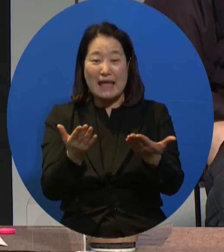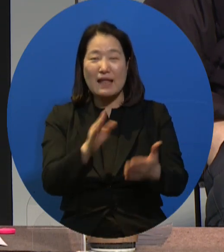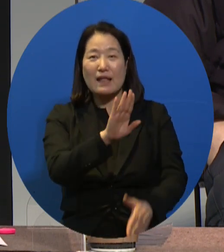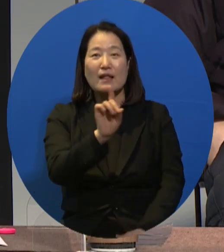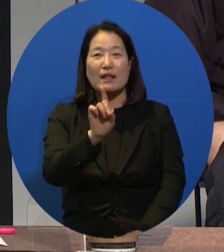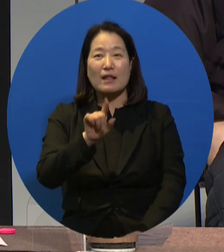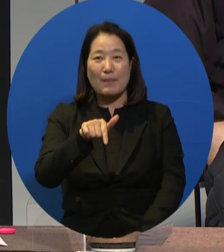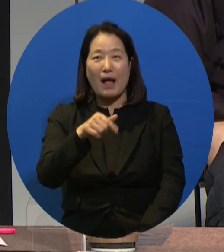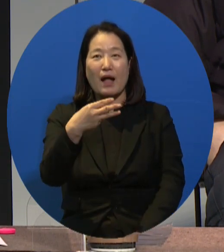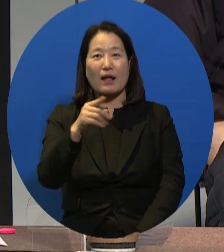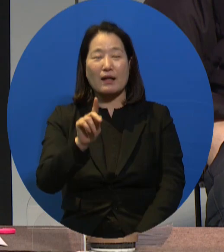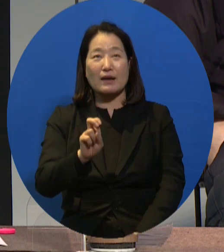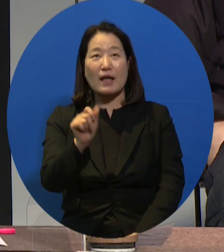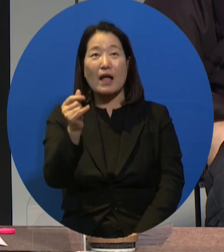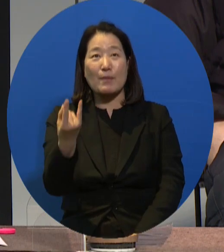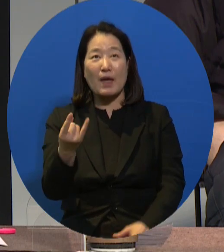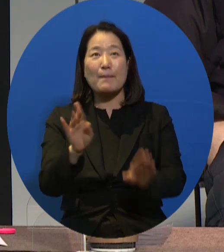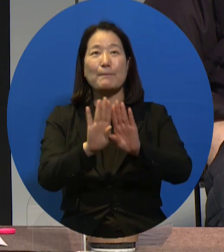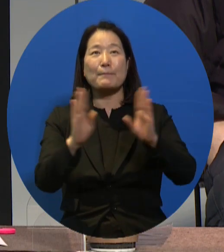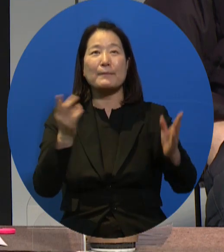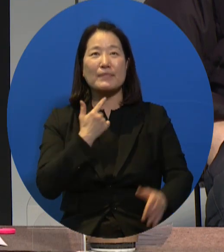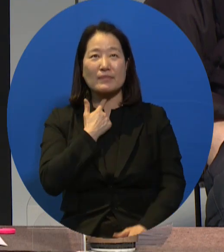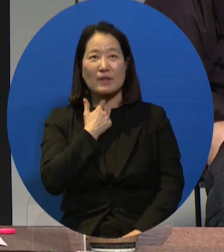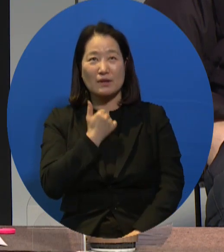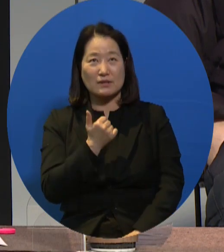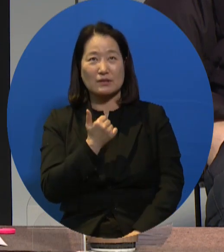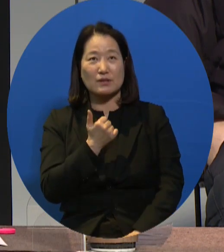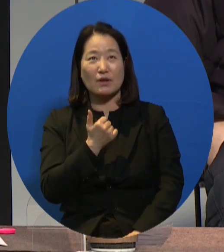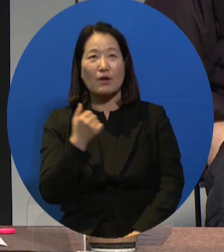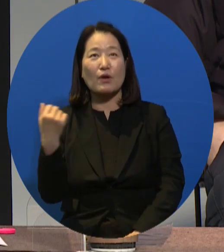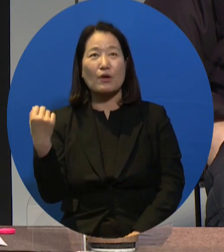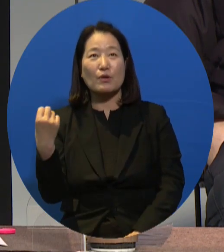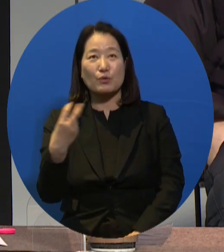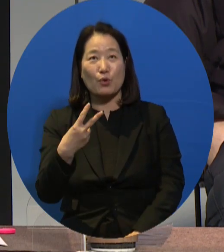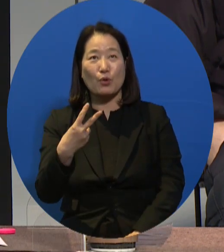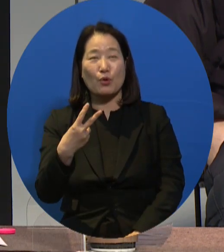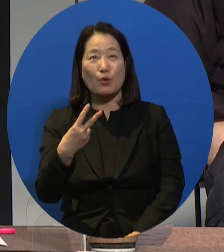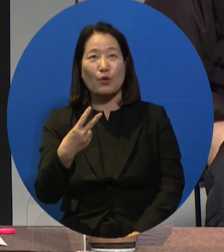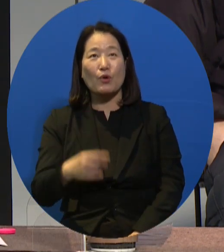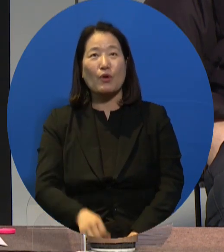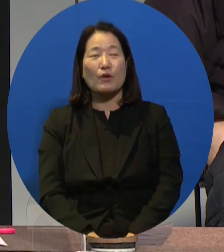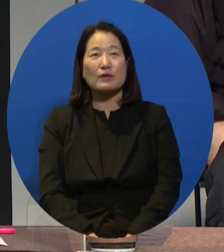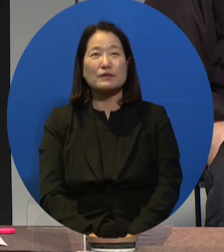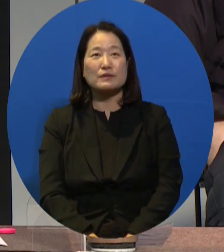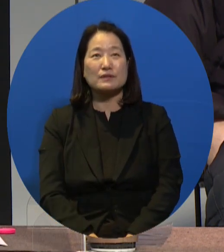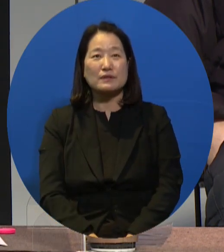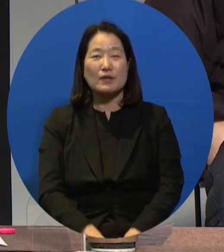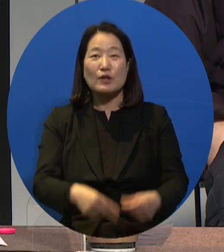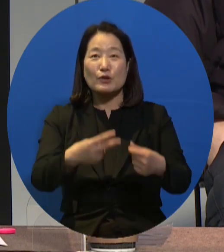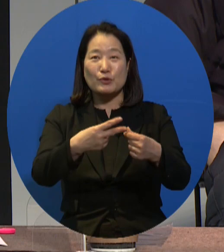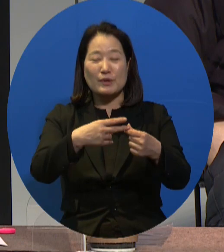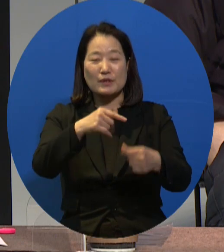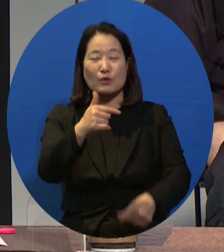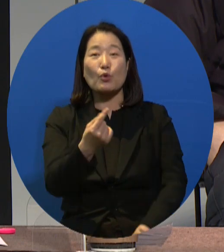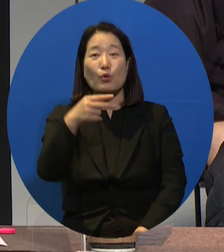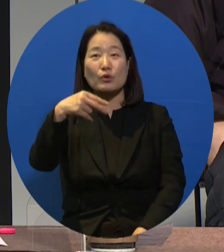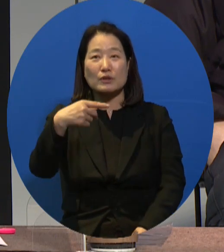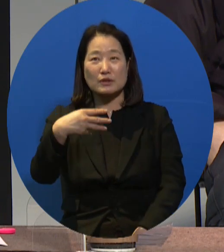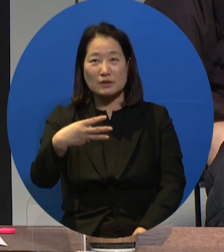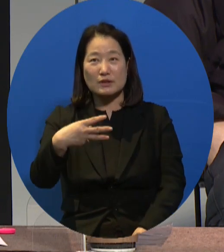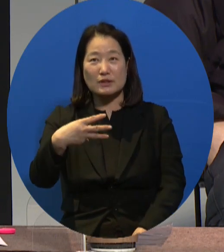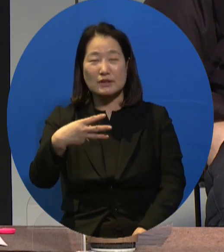had a job fair for disabled persons last year. And the second presenter, Kim